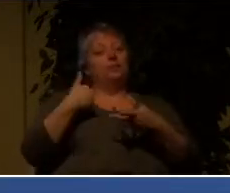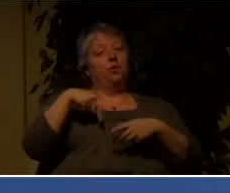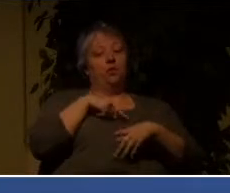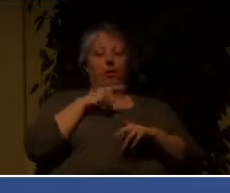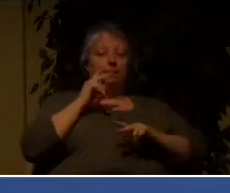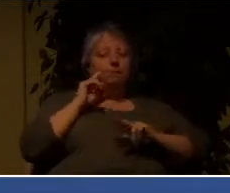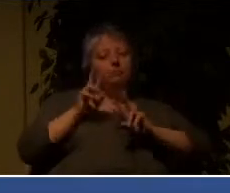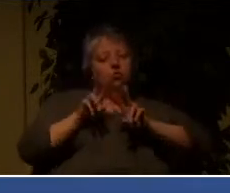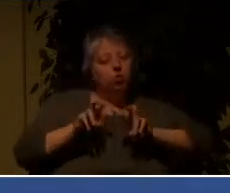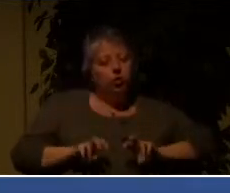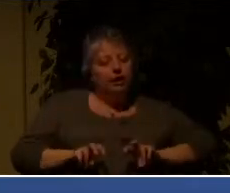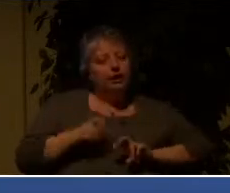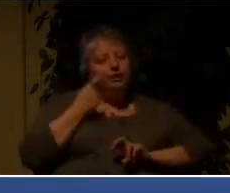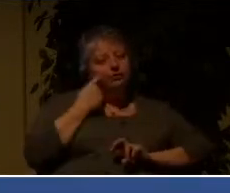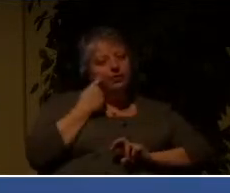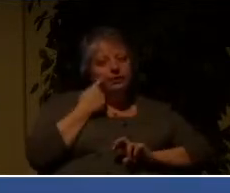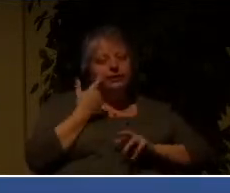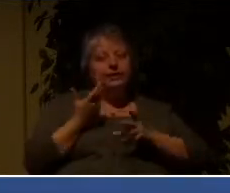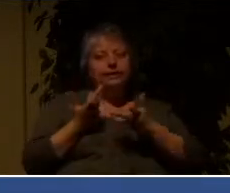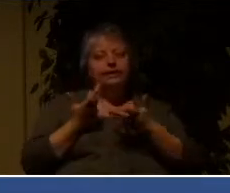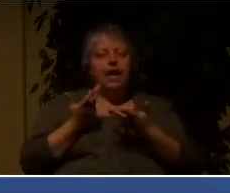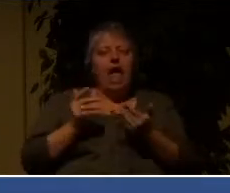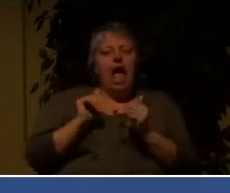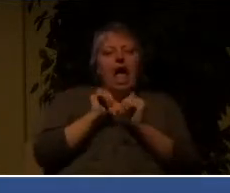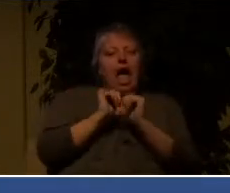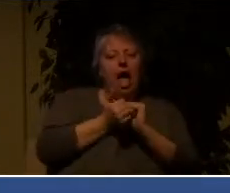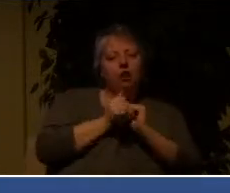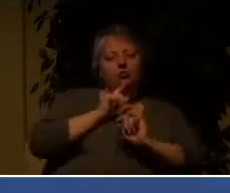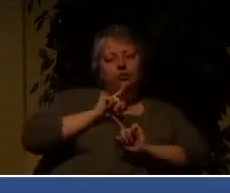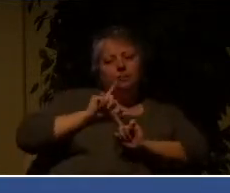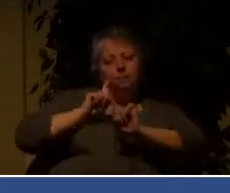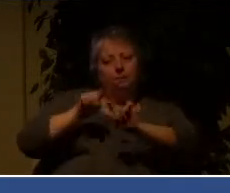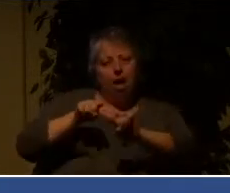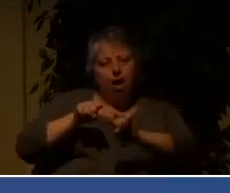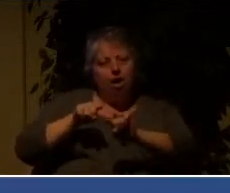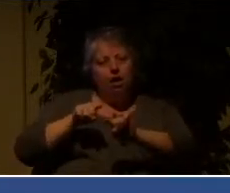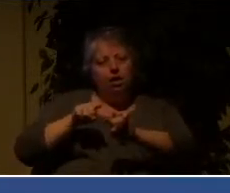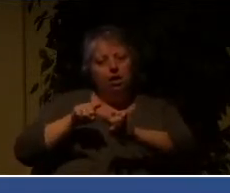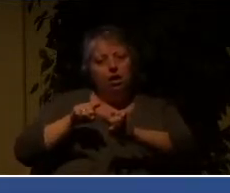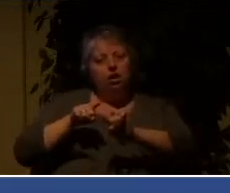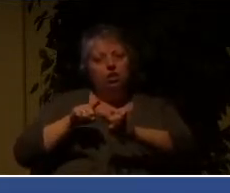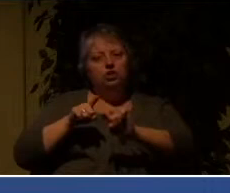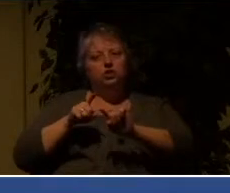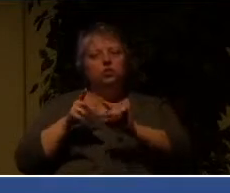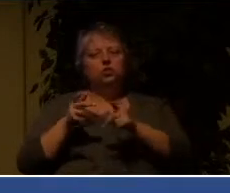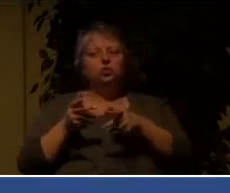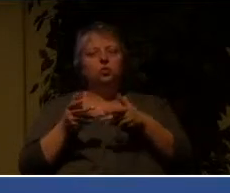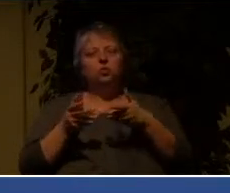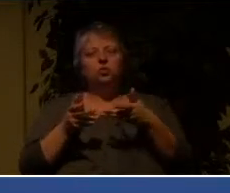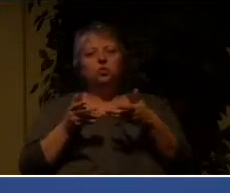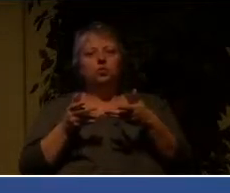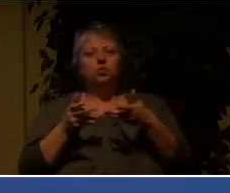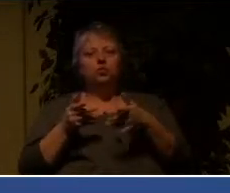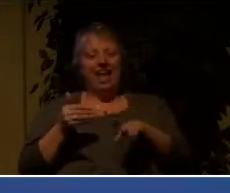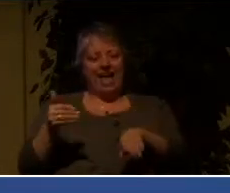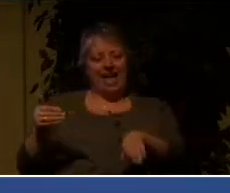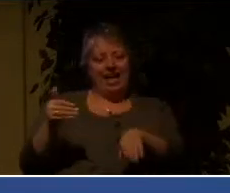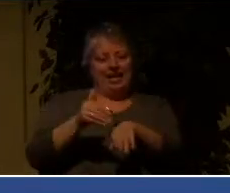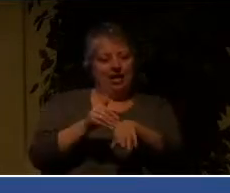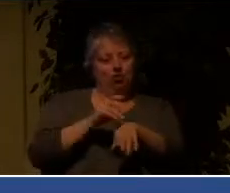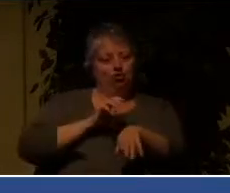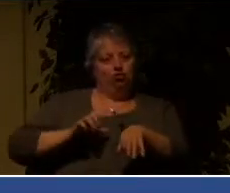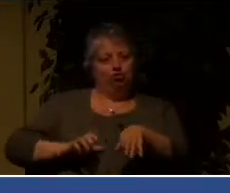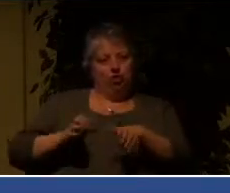chapter 4 is how do we respond to the rising tide of anti-Christian